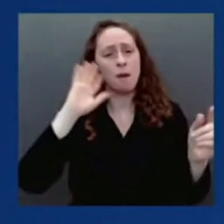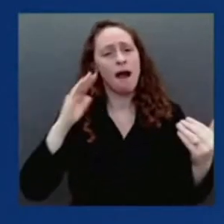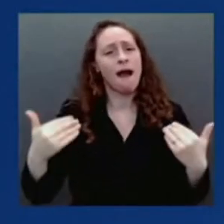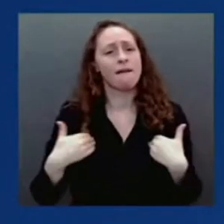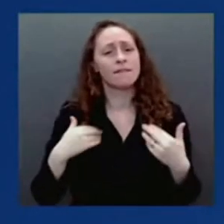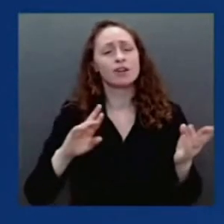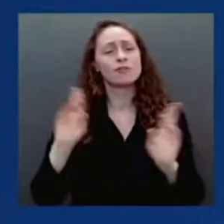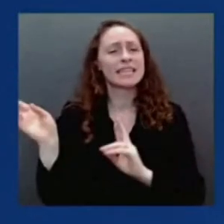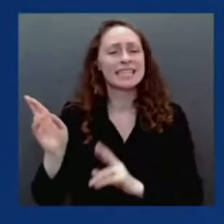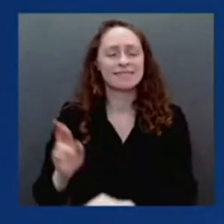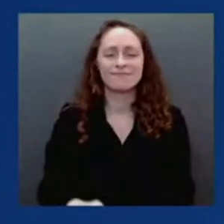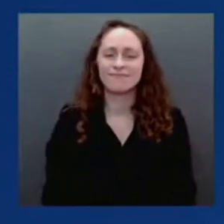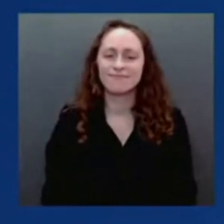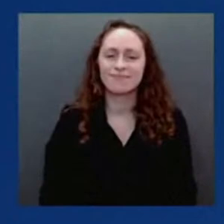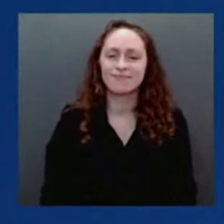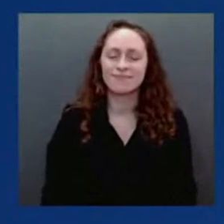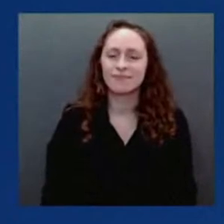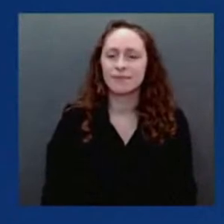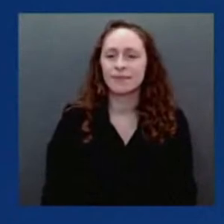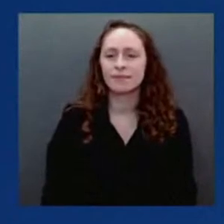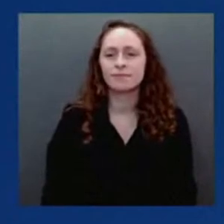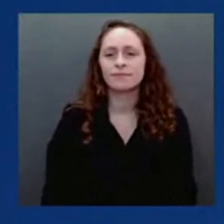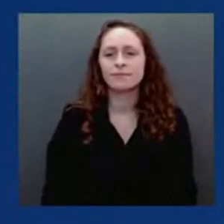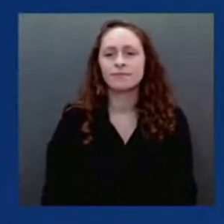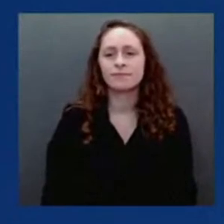Let's go to Tamara Keith at NPR.